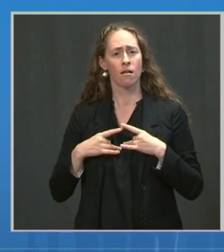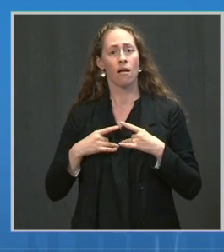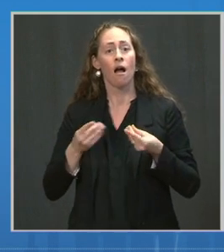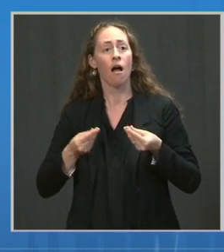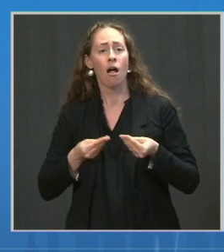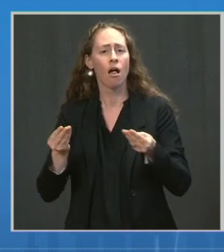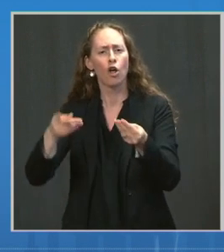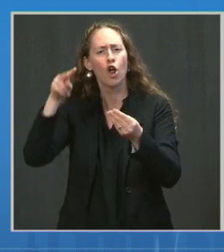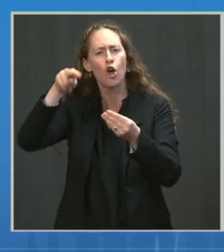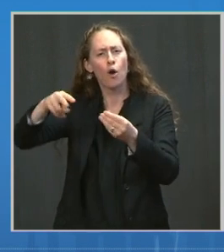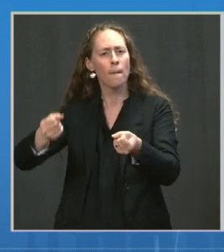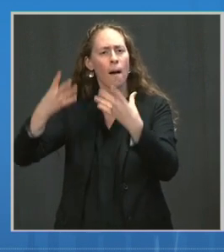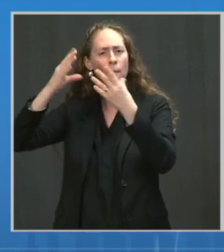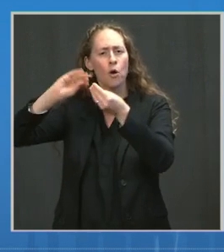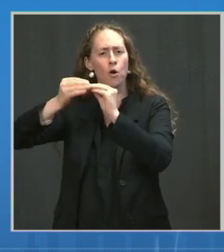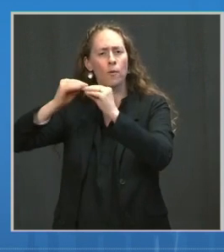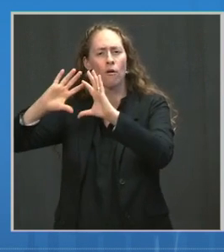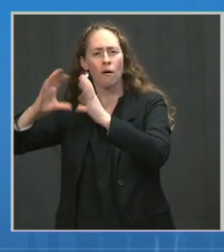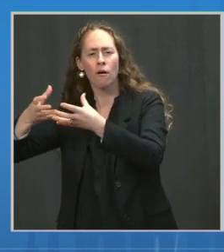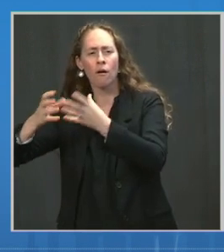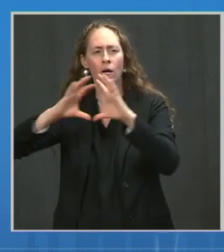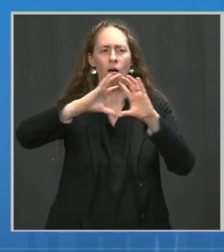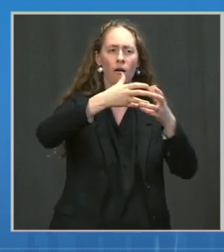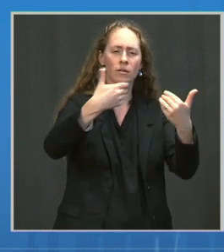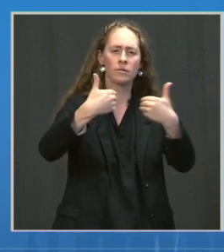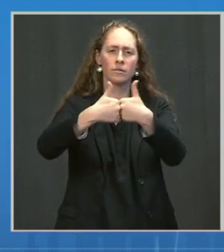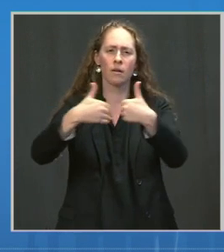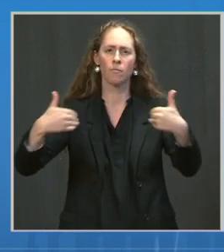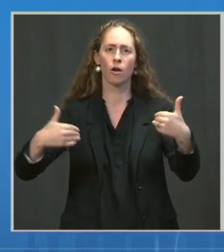what we are saying is that, next slide,